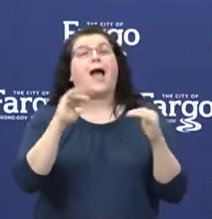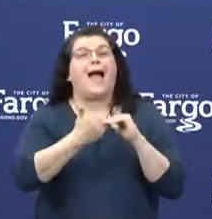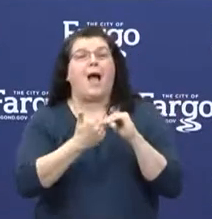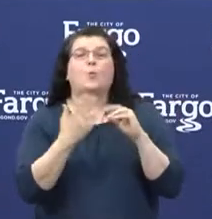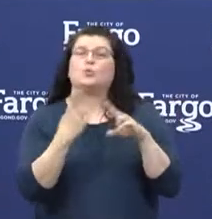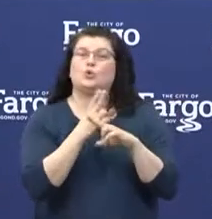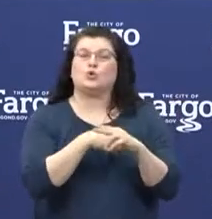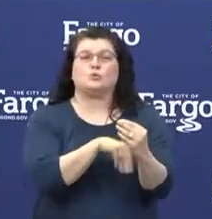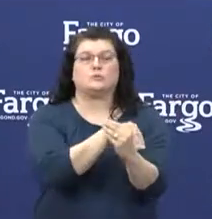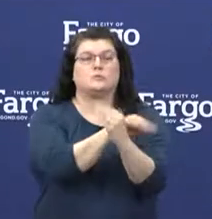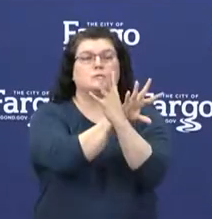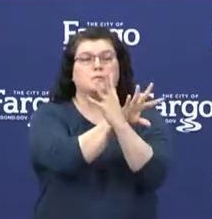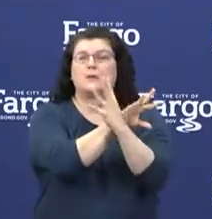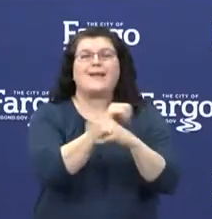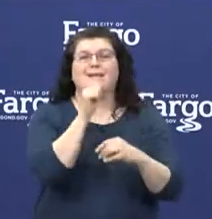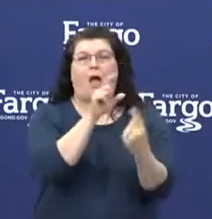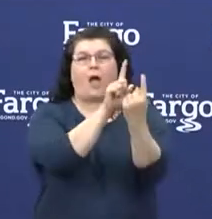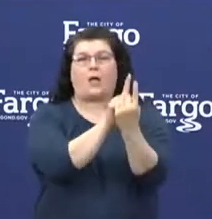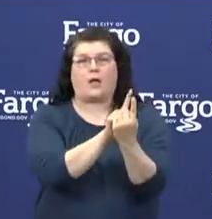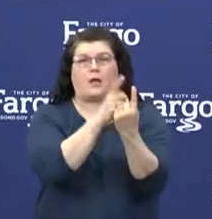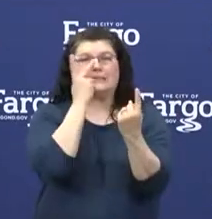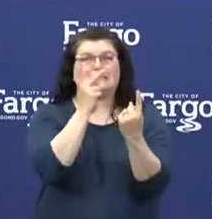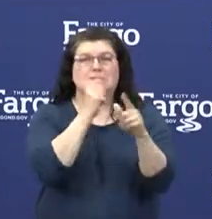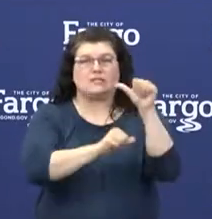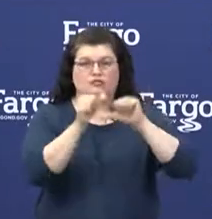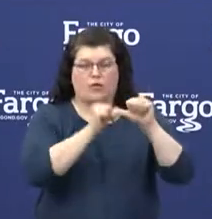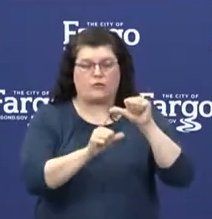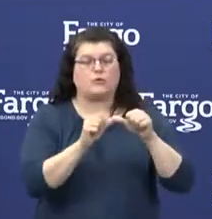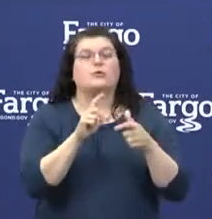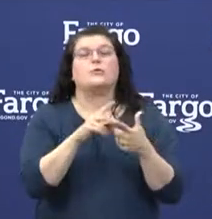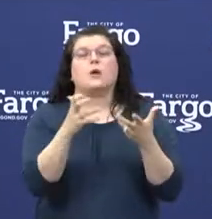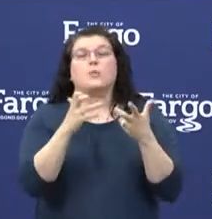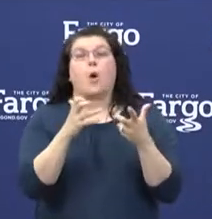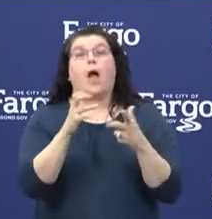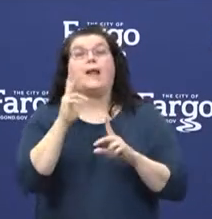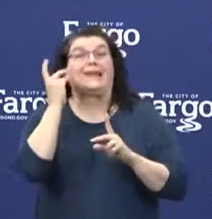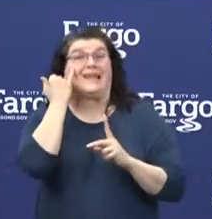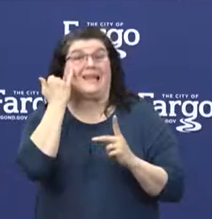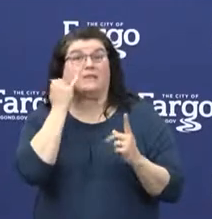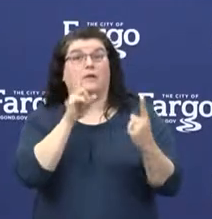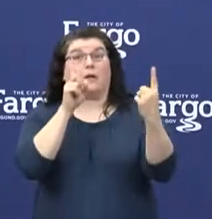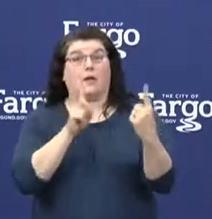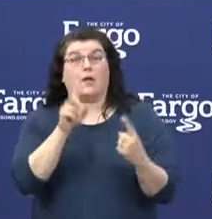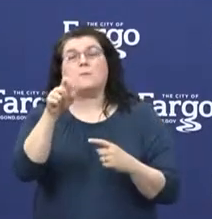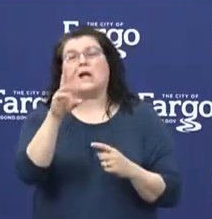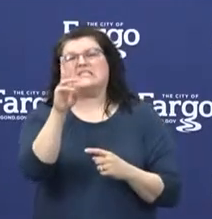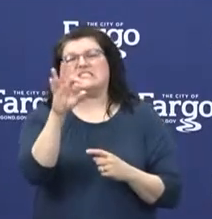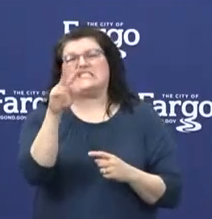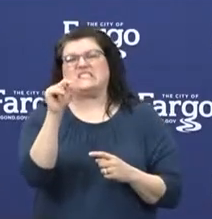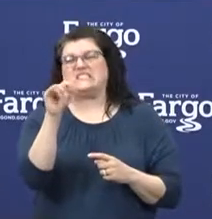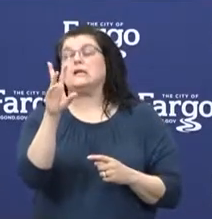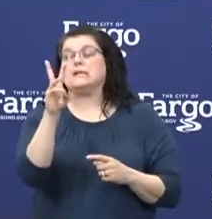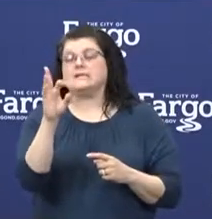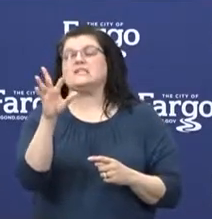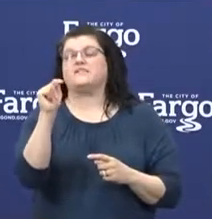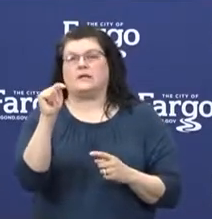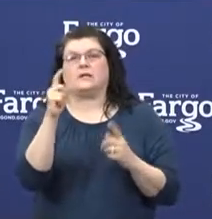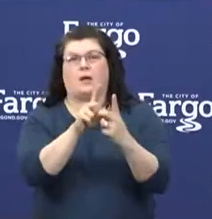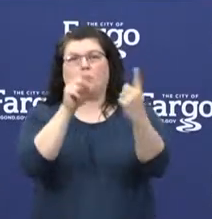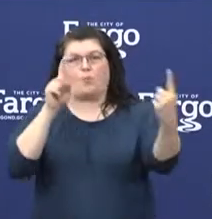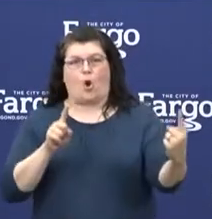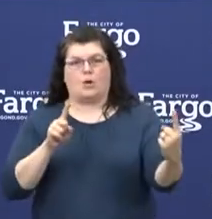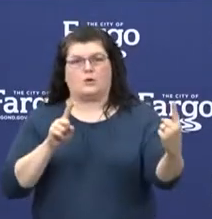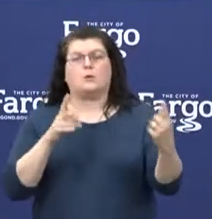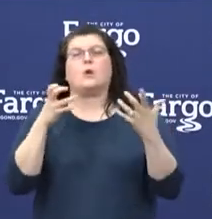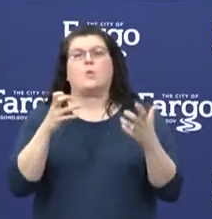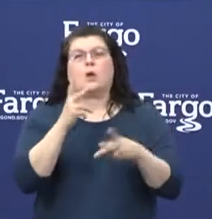of face-to-face meeting, floor signage to keep members of the public six feet apart, and shift rotations to keep staff members protected